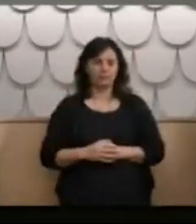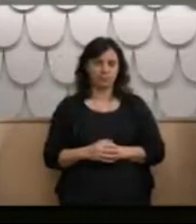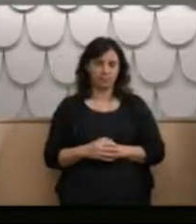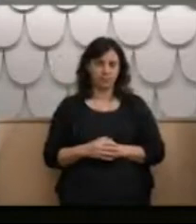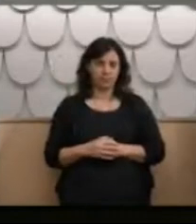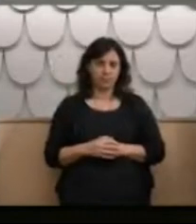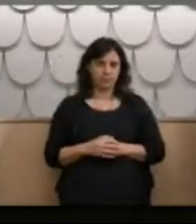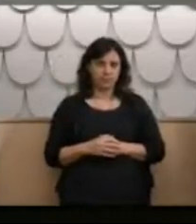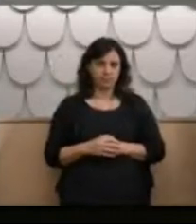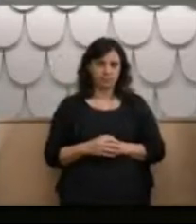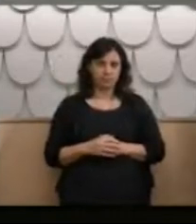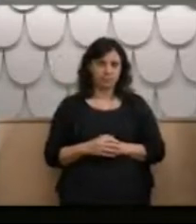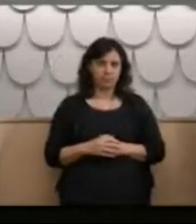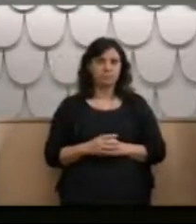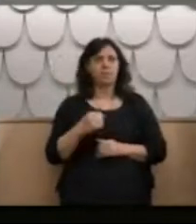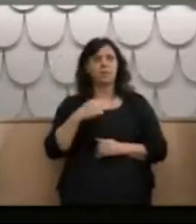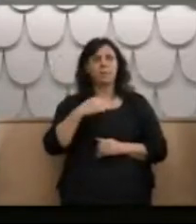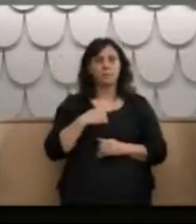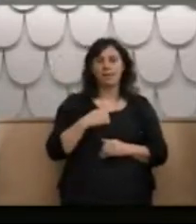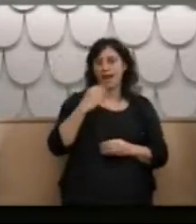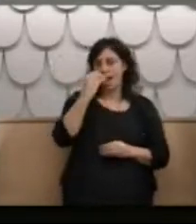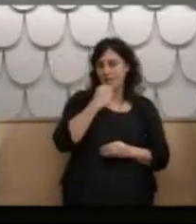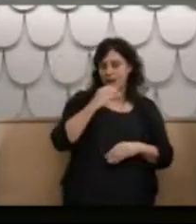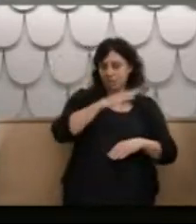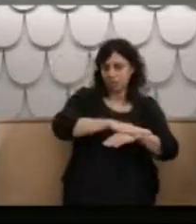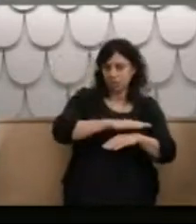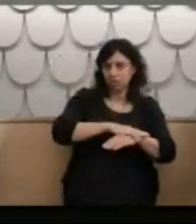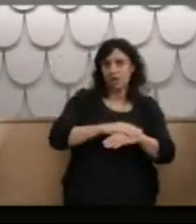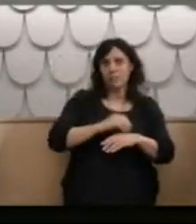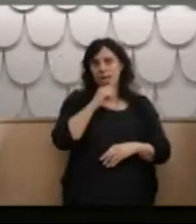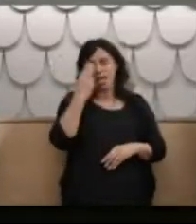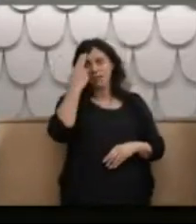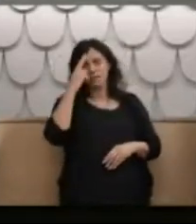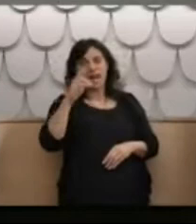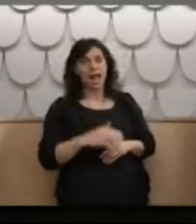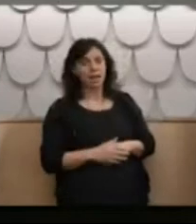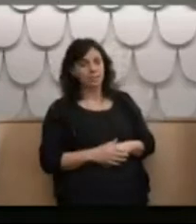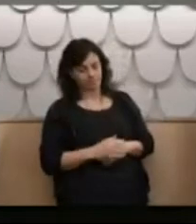I would be in the dining room having lunch and if my name was called out, I'd have to stay.